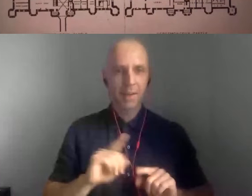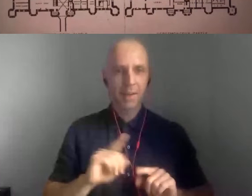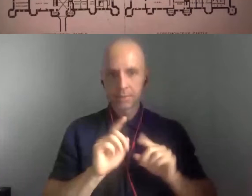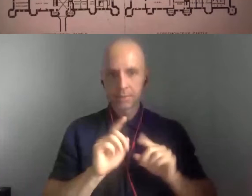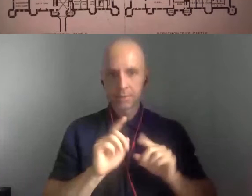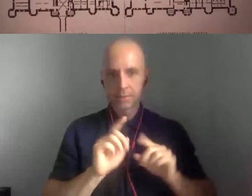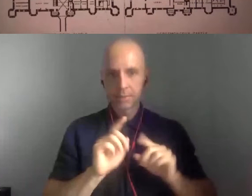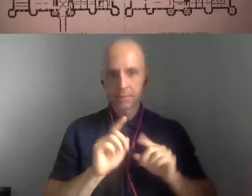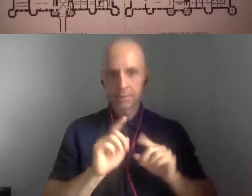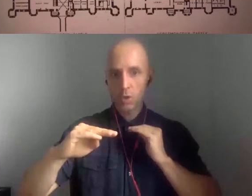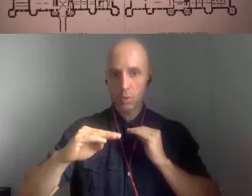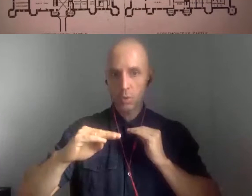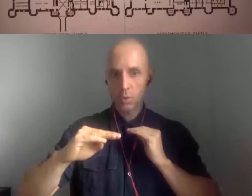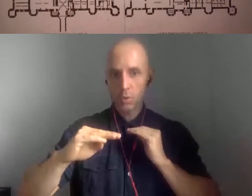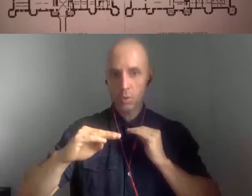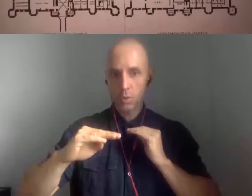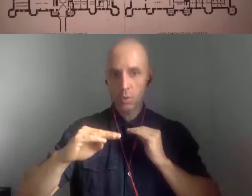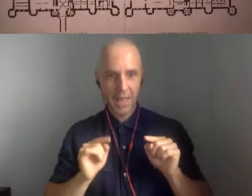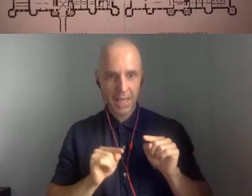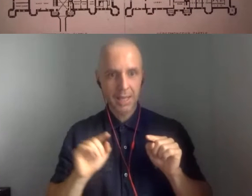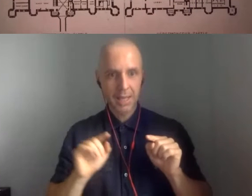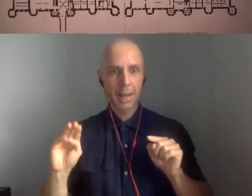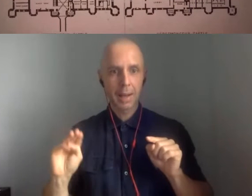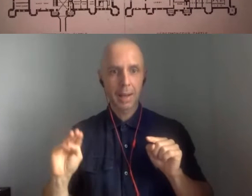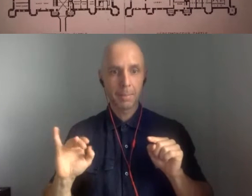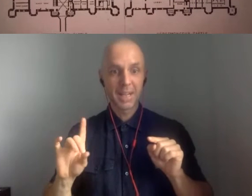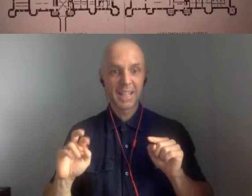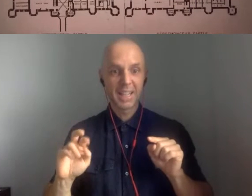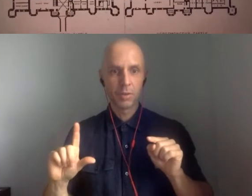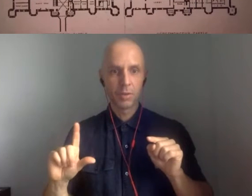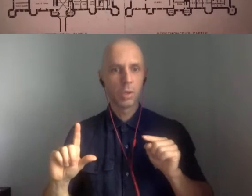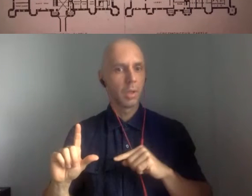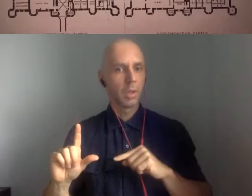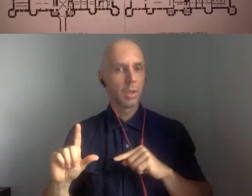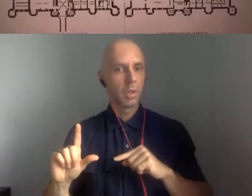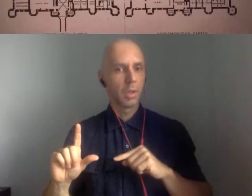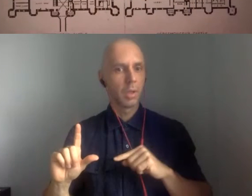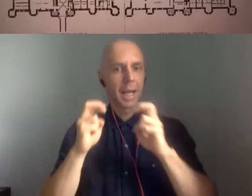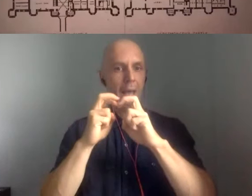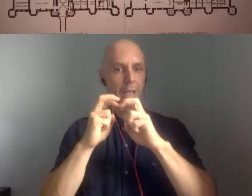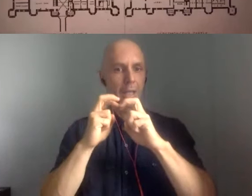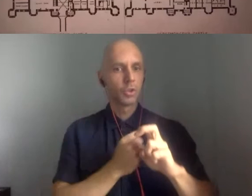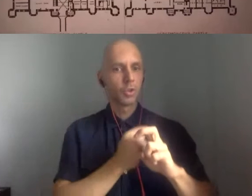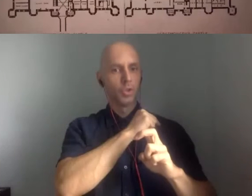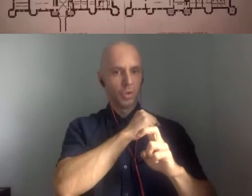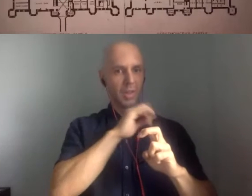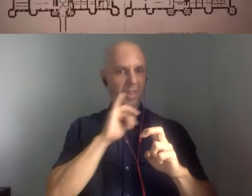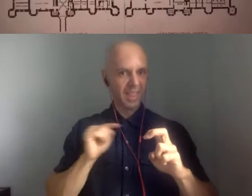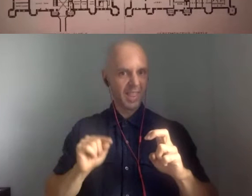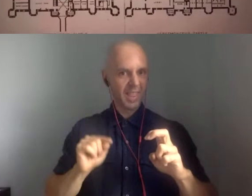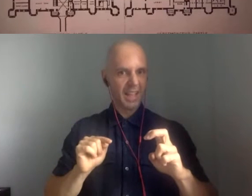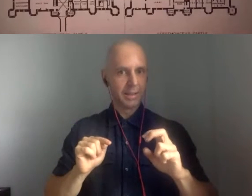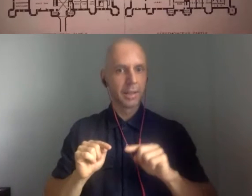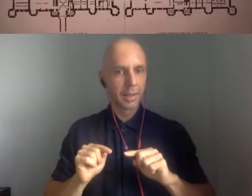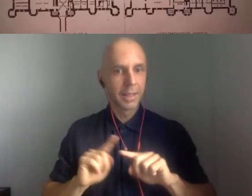medieval castle life was quite different from what we imagined the Queen's life in Buckingham Palace. In